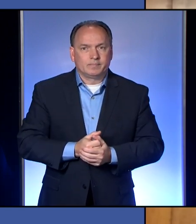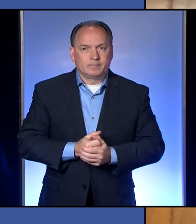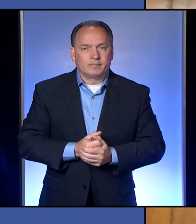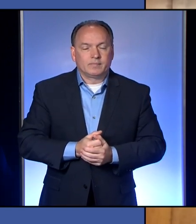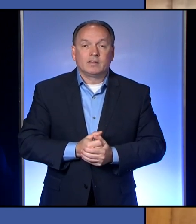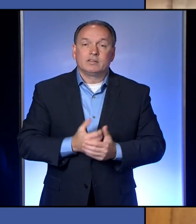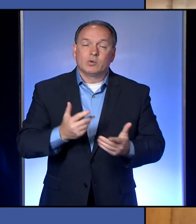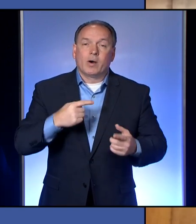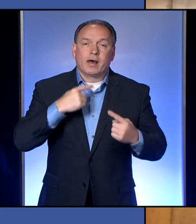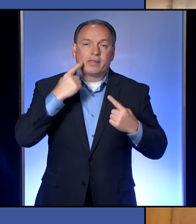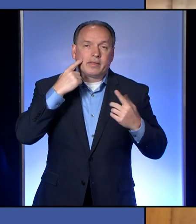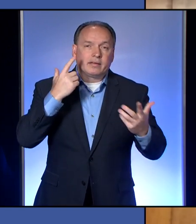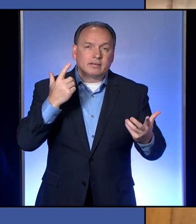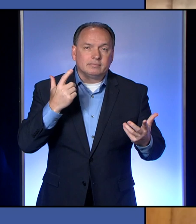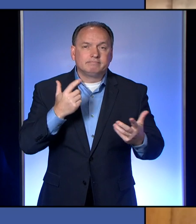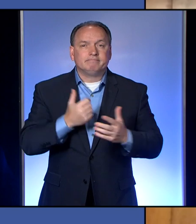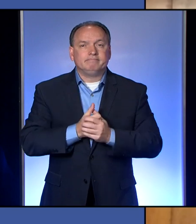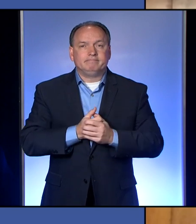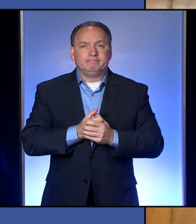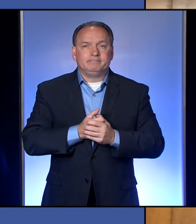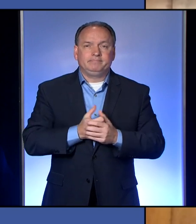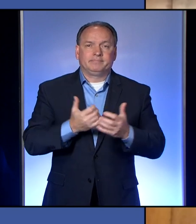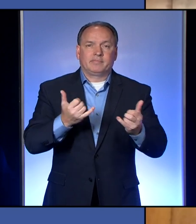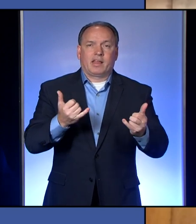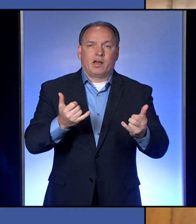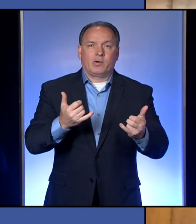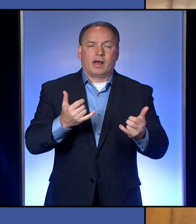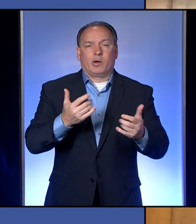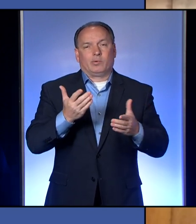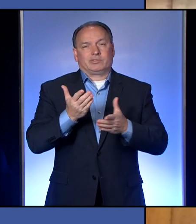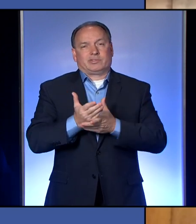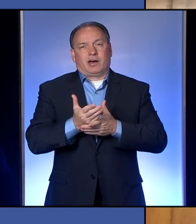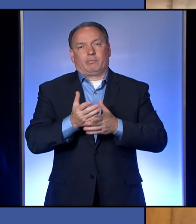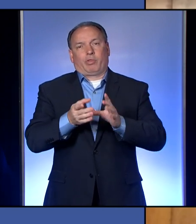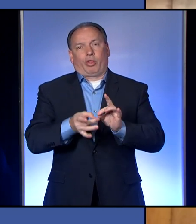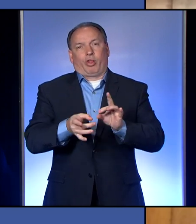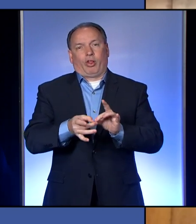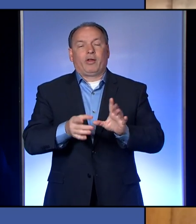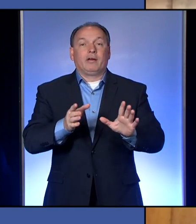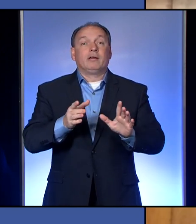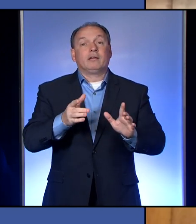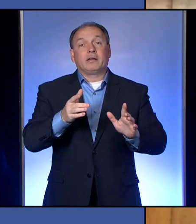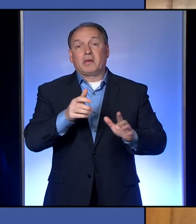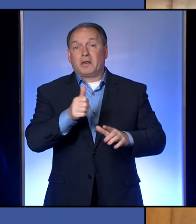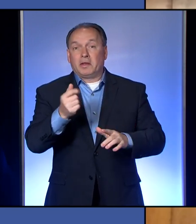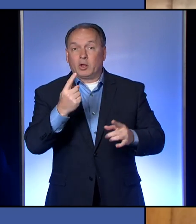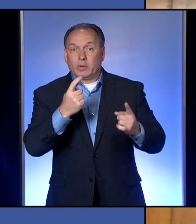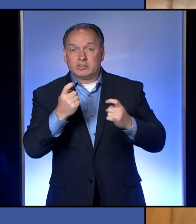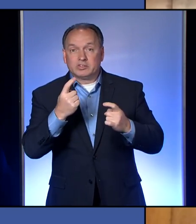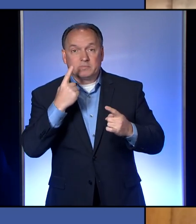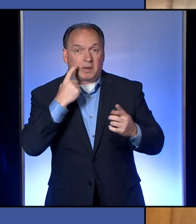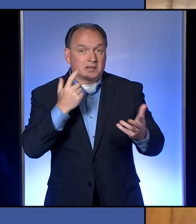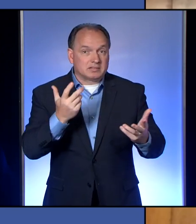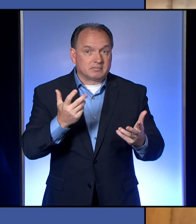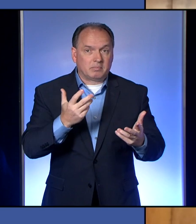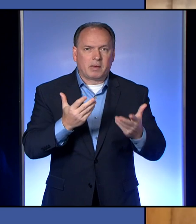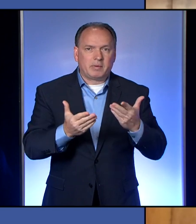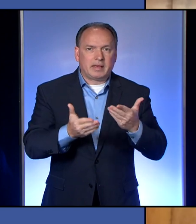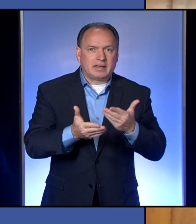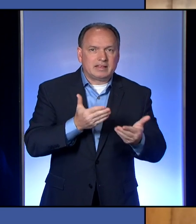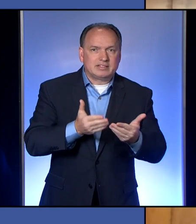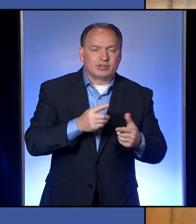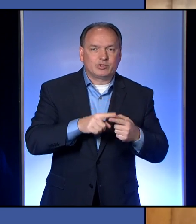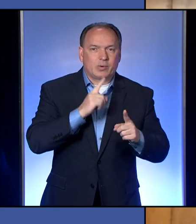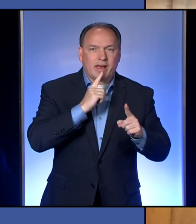So I think that at this point, I'll stop and see if there are any questions, because it's probably easier to